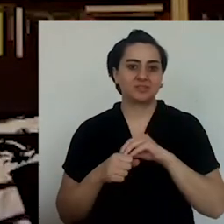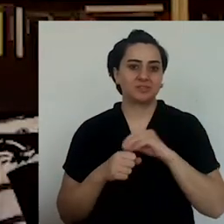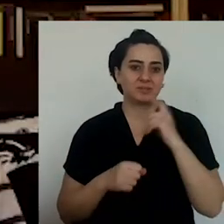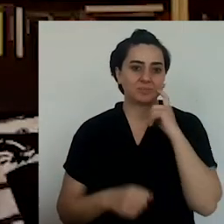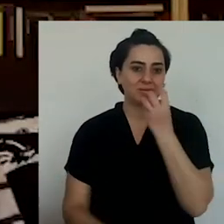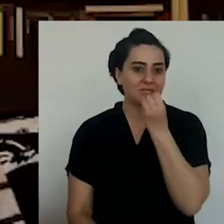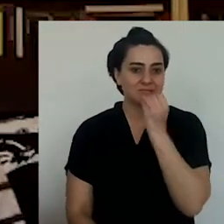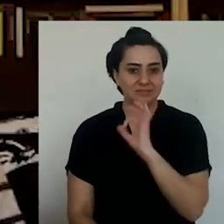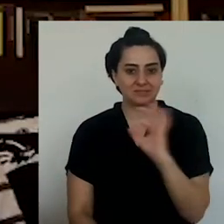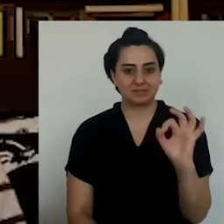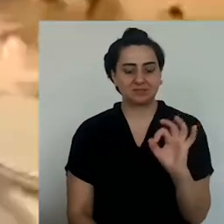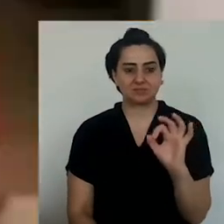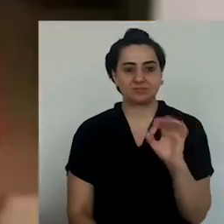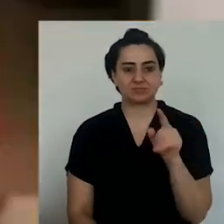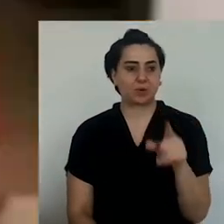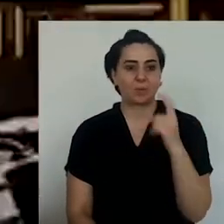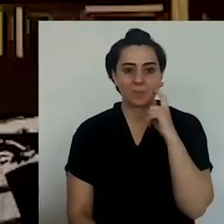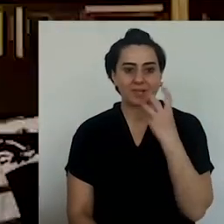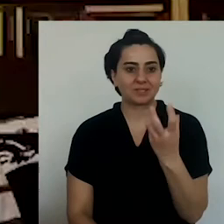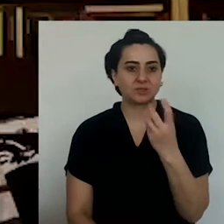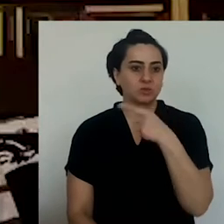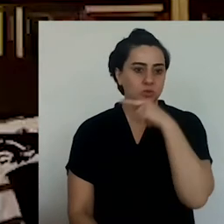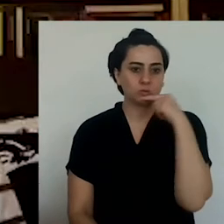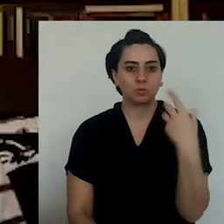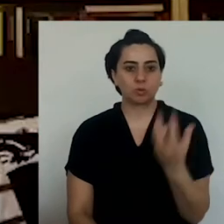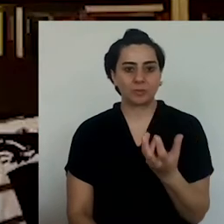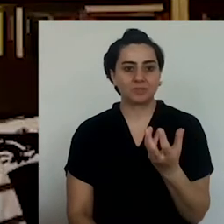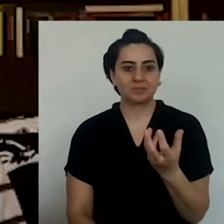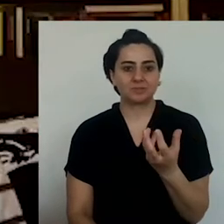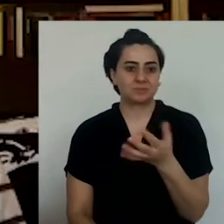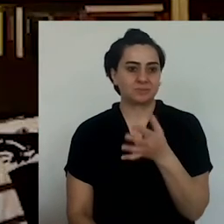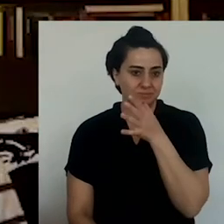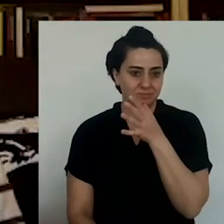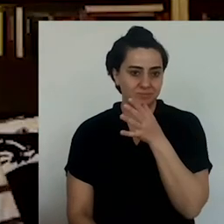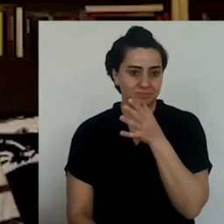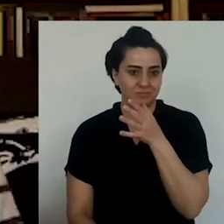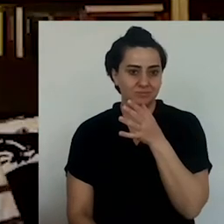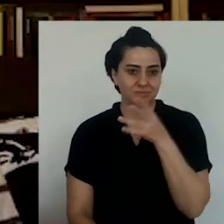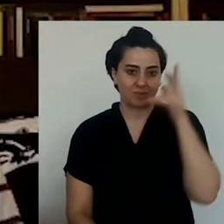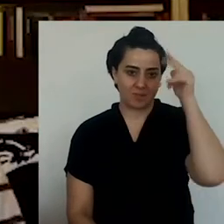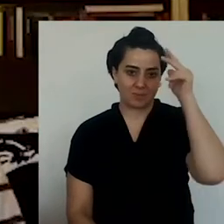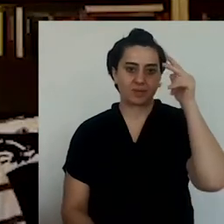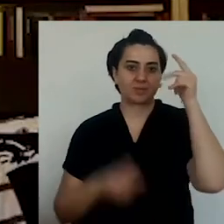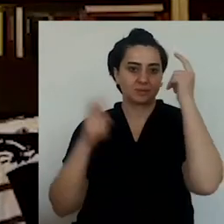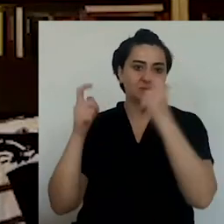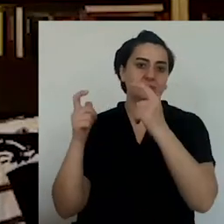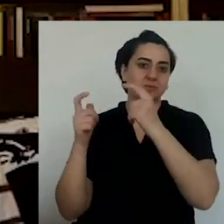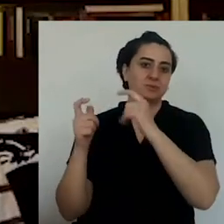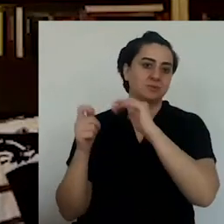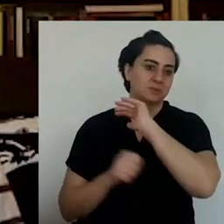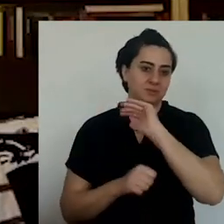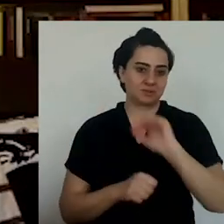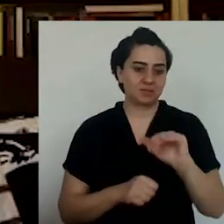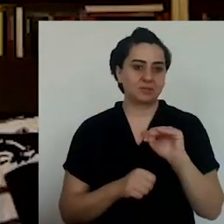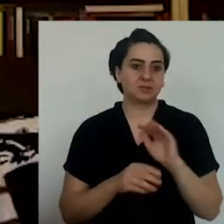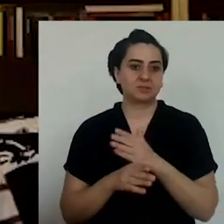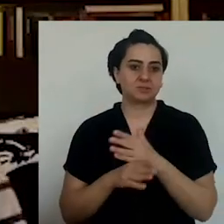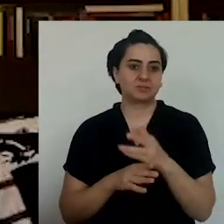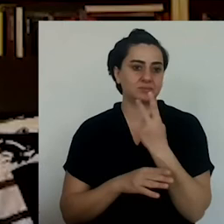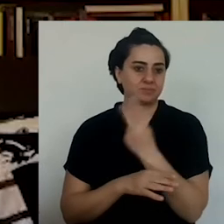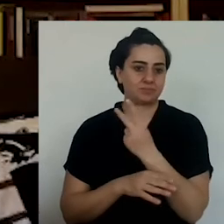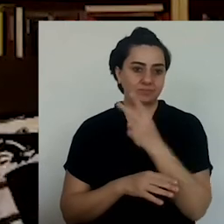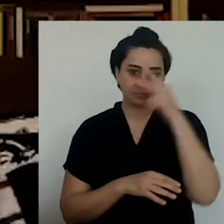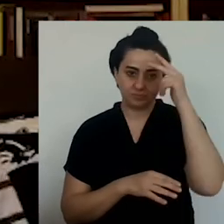Because the greatest empress, for example, European empress hadn't really had potato